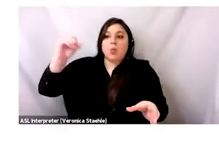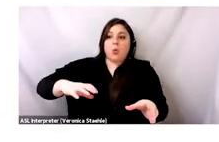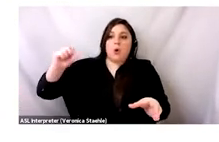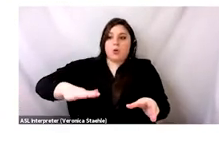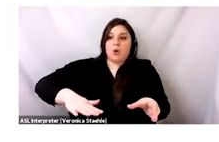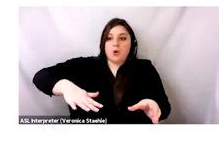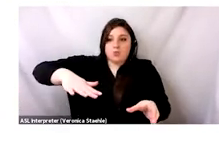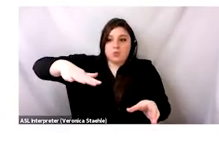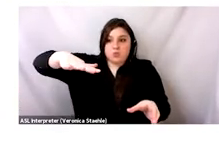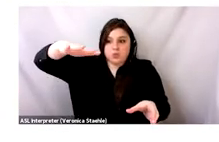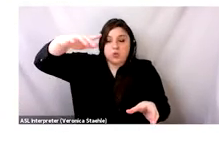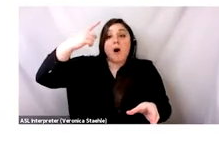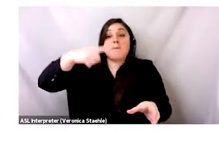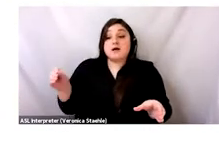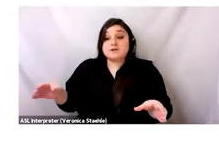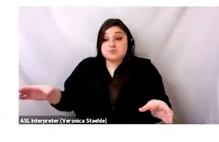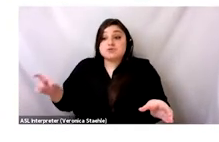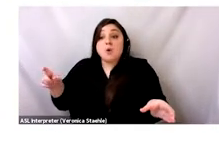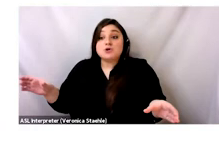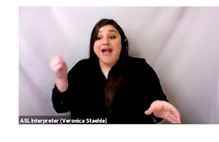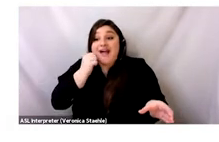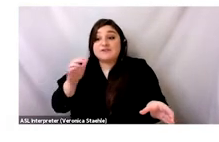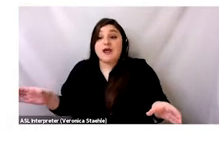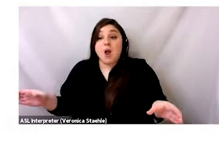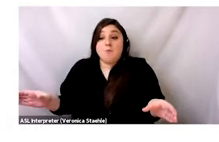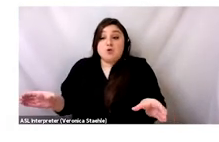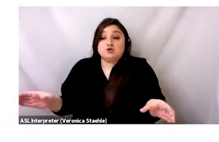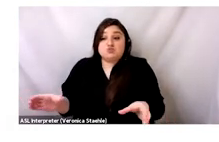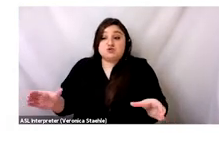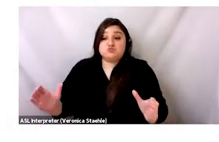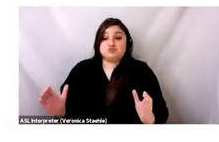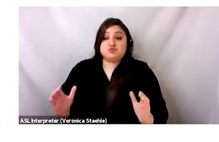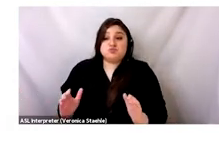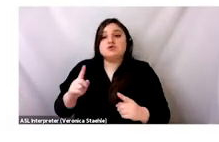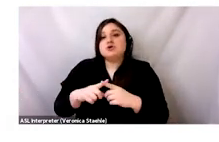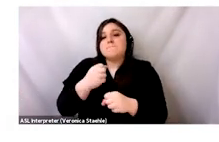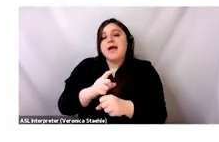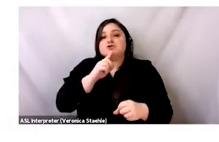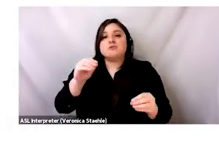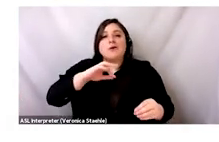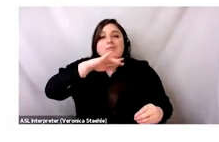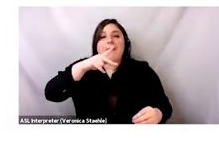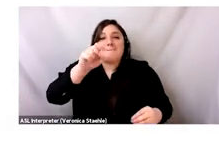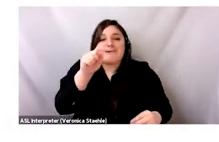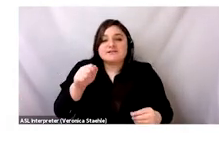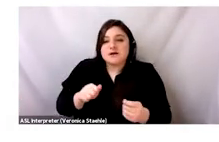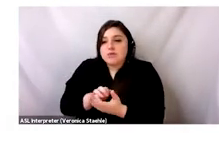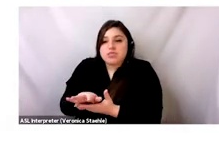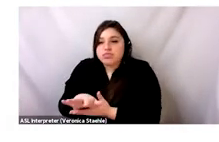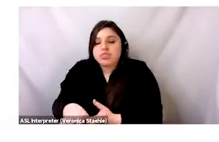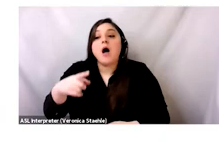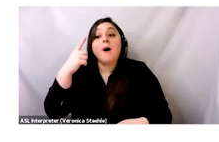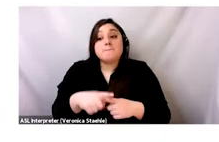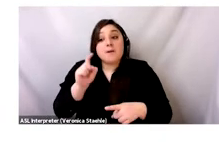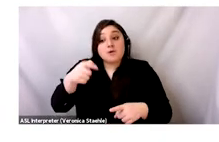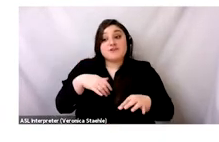the leach it from entering the surrounding environment. The waste is supposed to be compressed and covered daily so that there's no pest. And